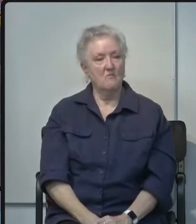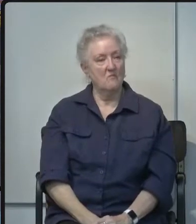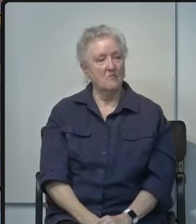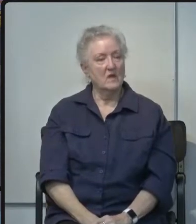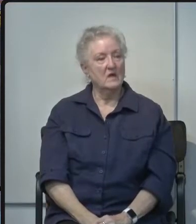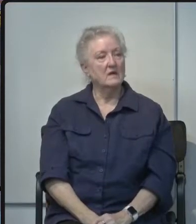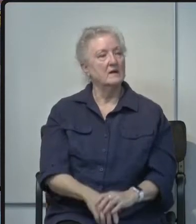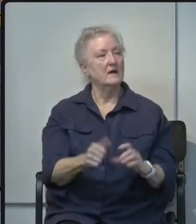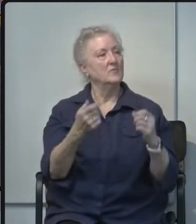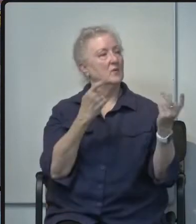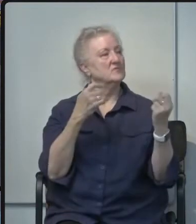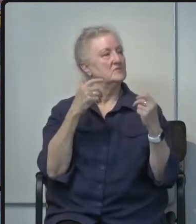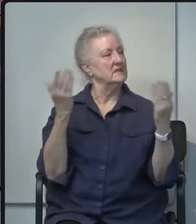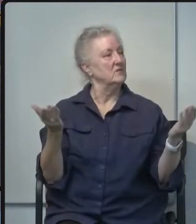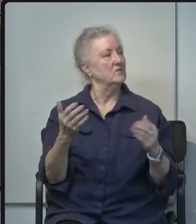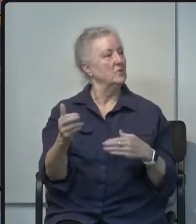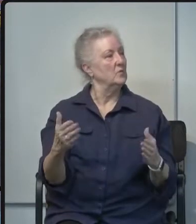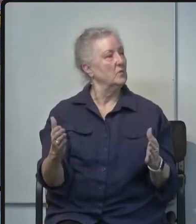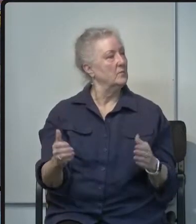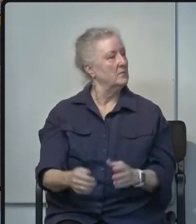any other questions here in the room